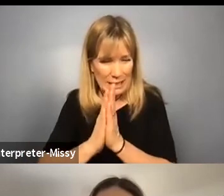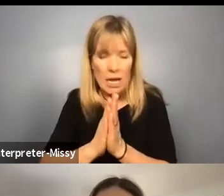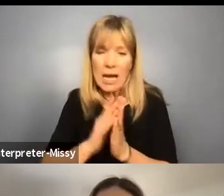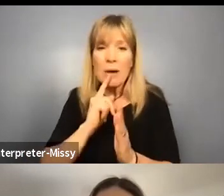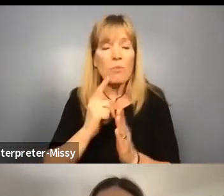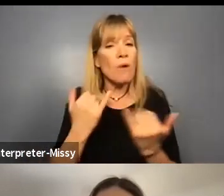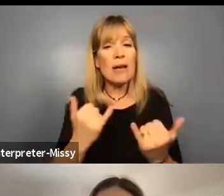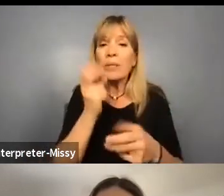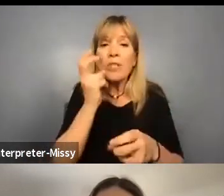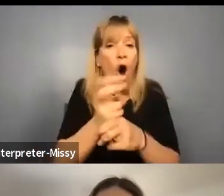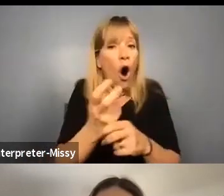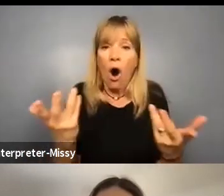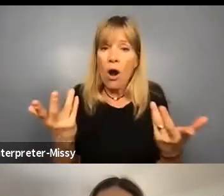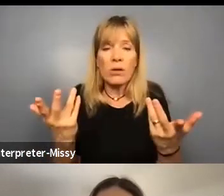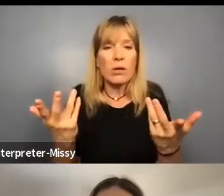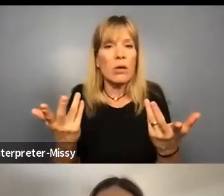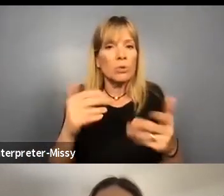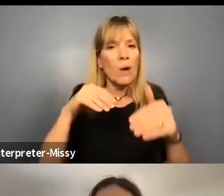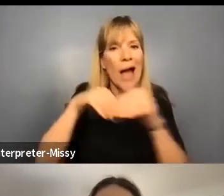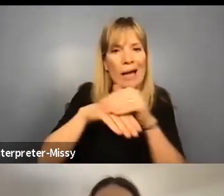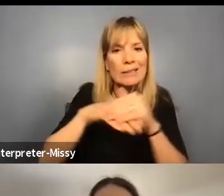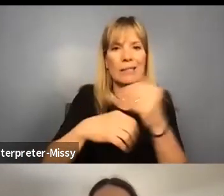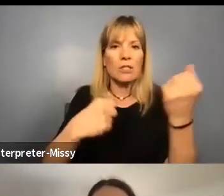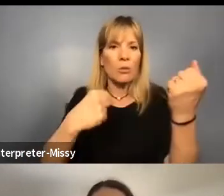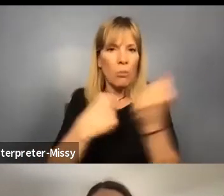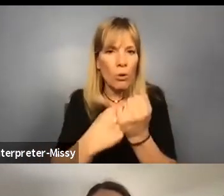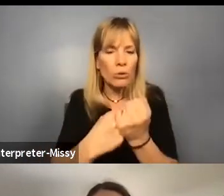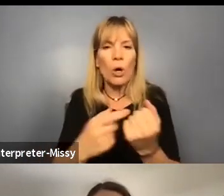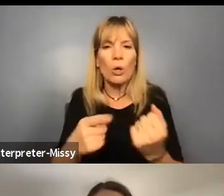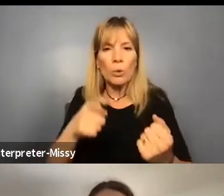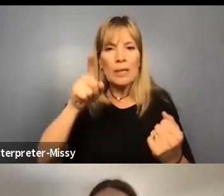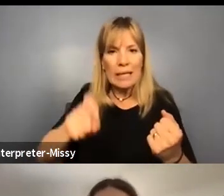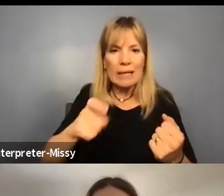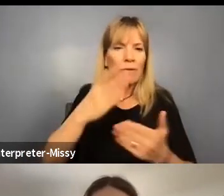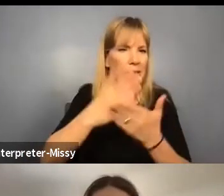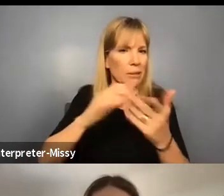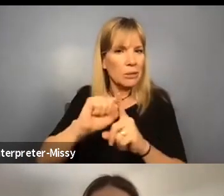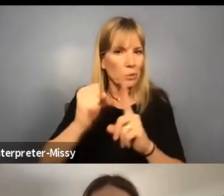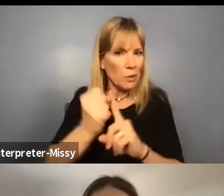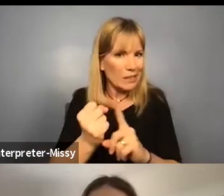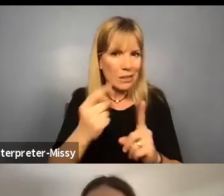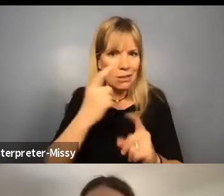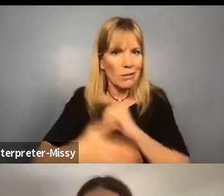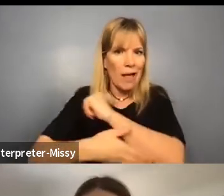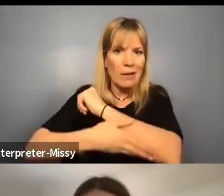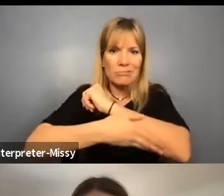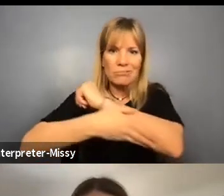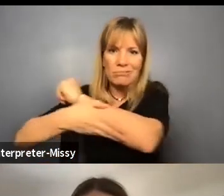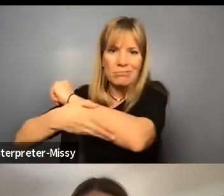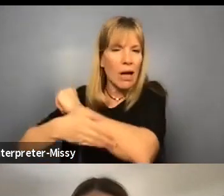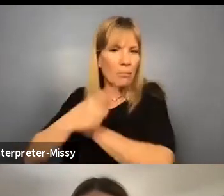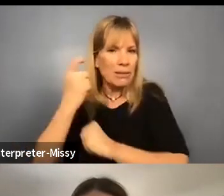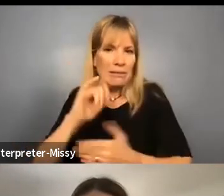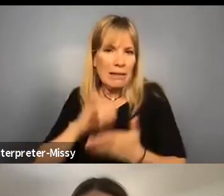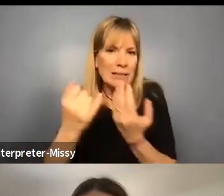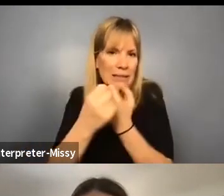hard right now to access the supports that you need in some cases because of the safety concerns.